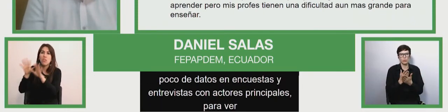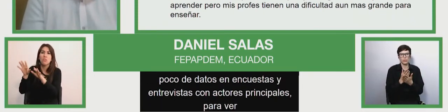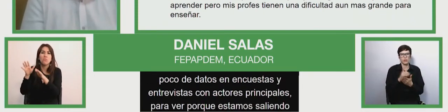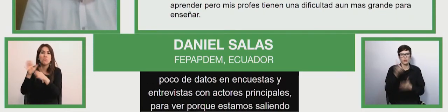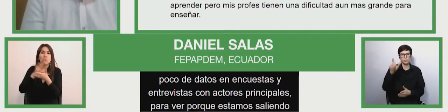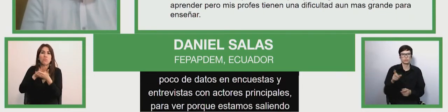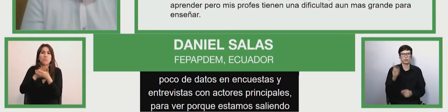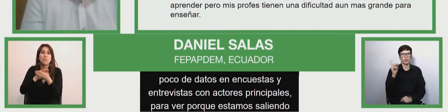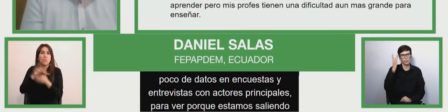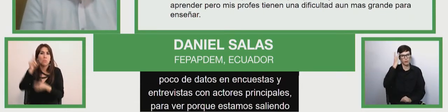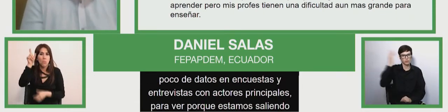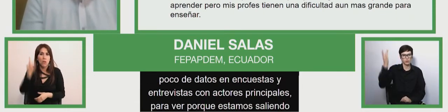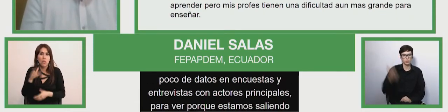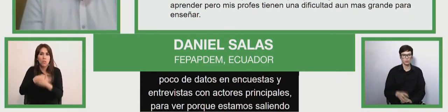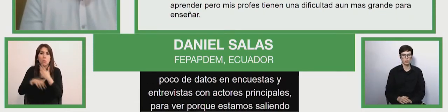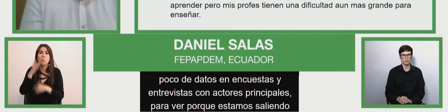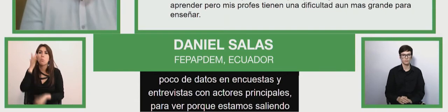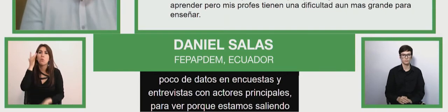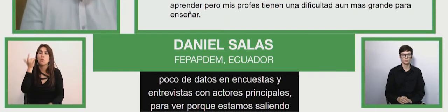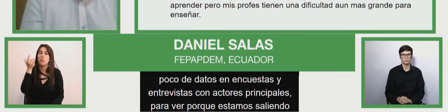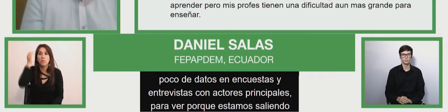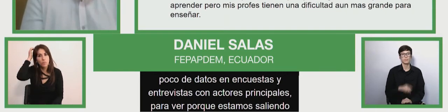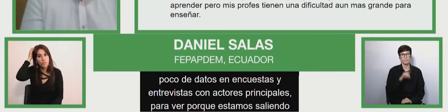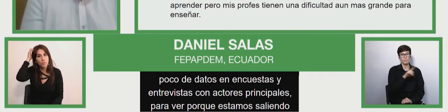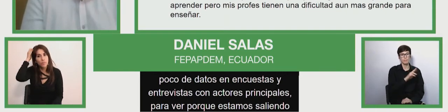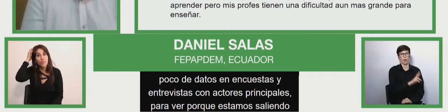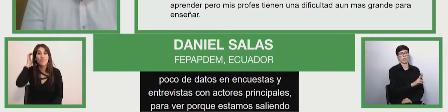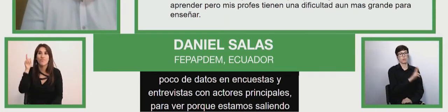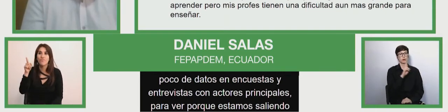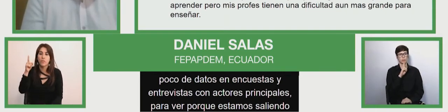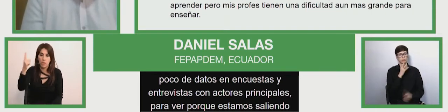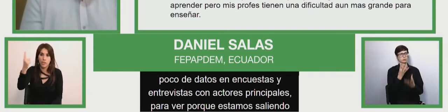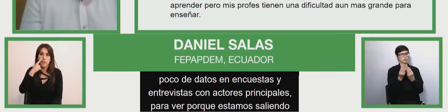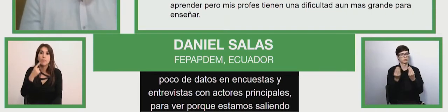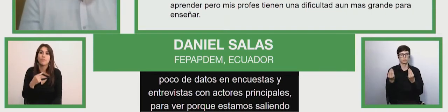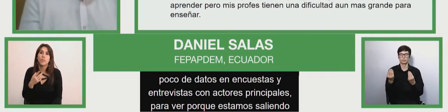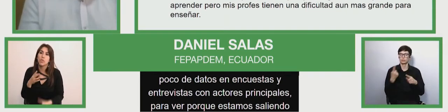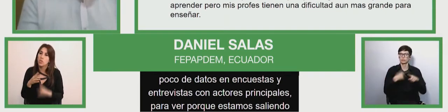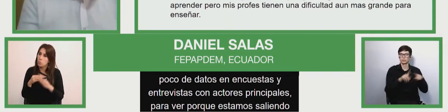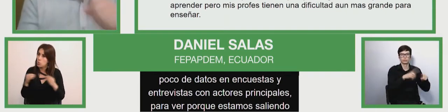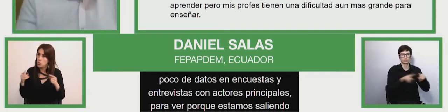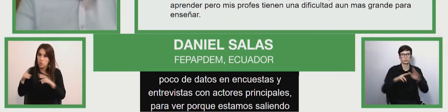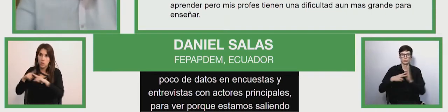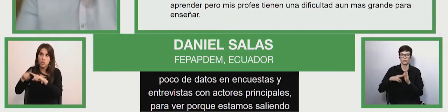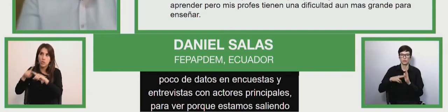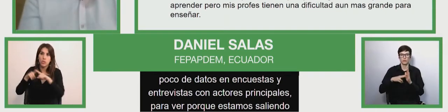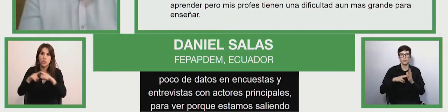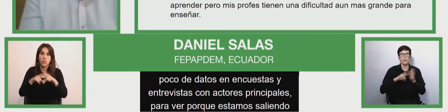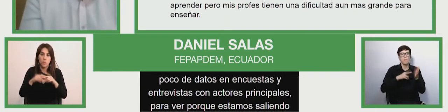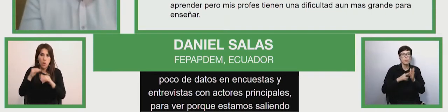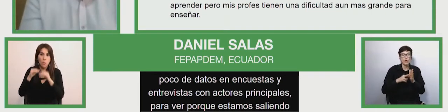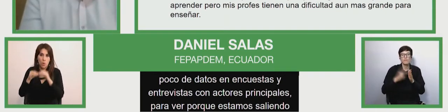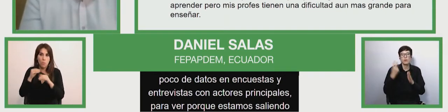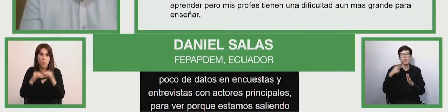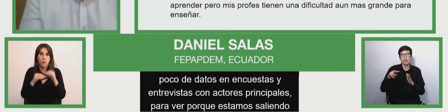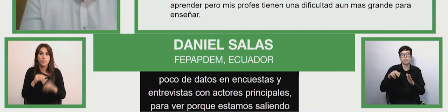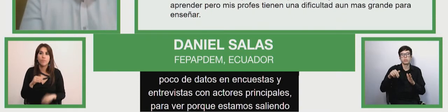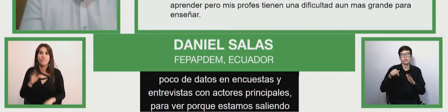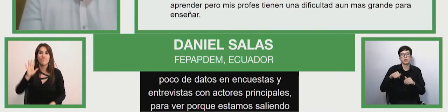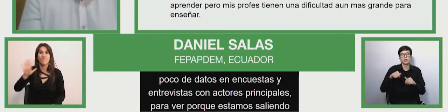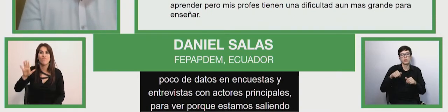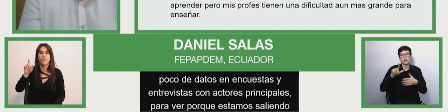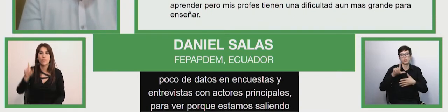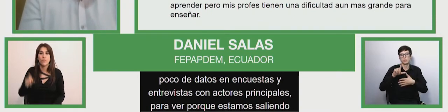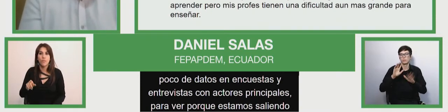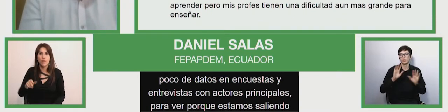had intellectual disabilities and we found multiple problems in spaces and in common perhaps with the